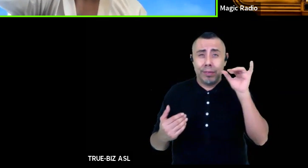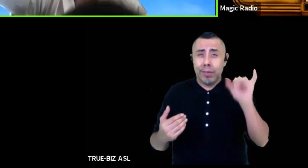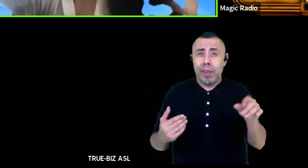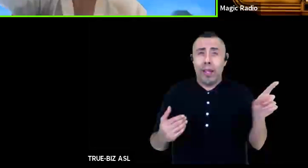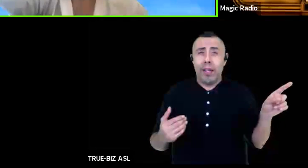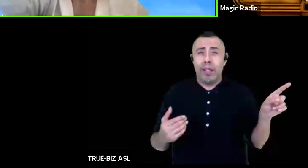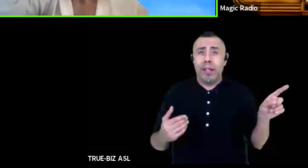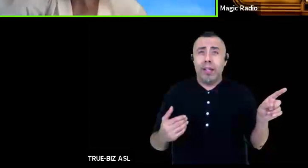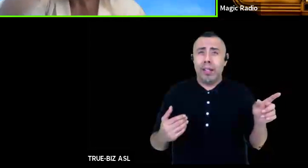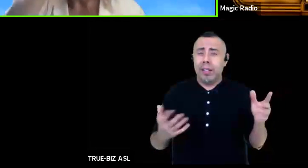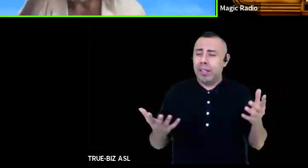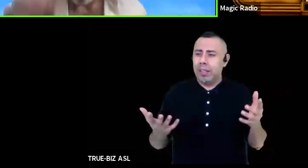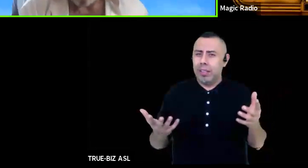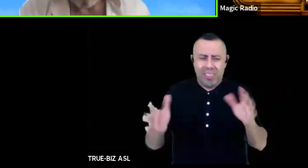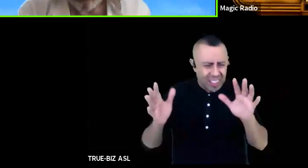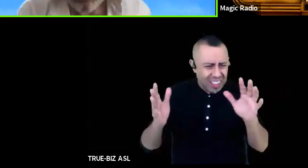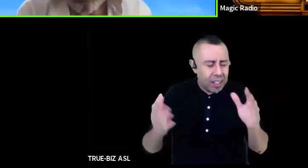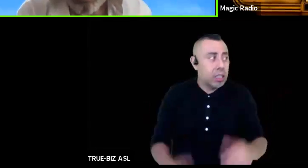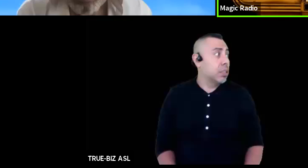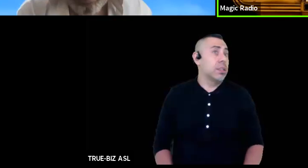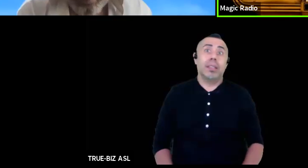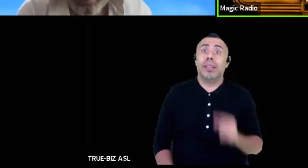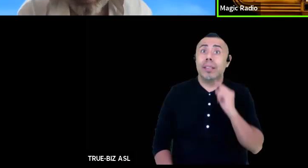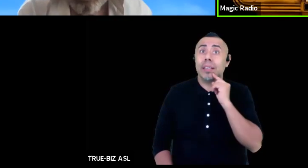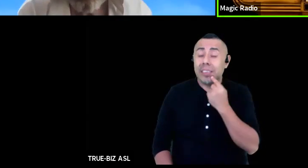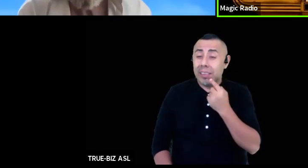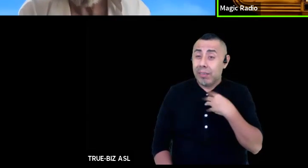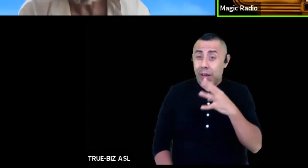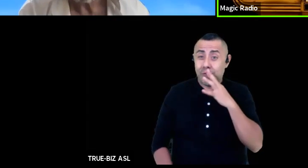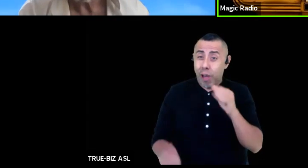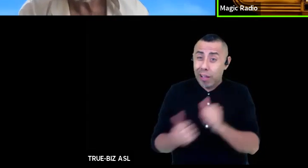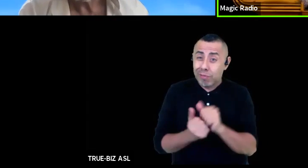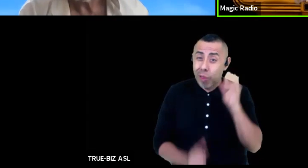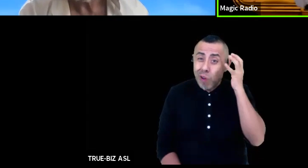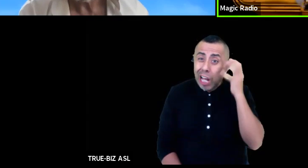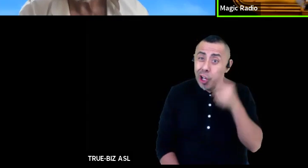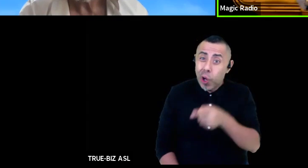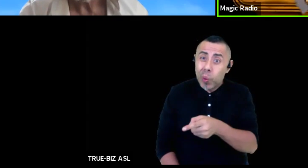great and now I'm talking to it who is that?